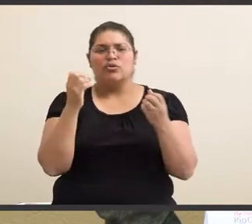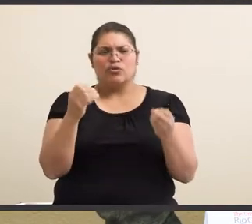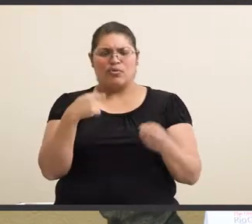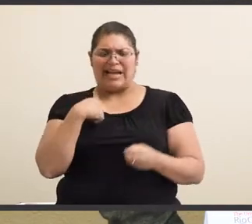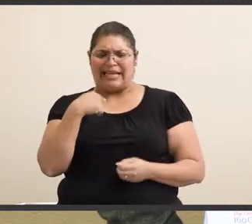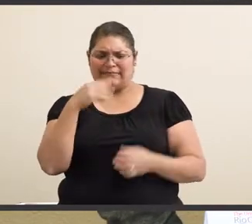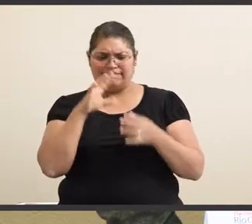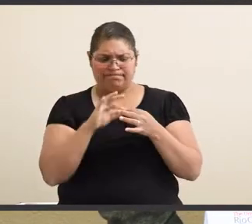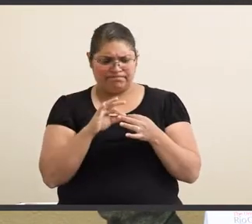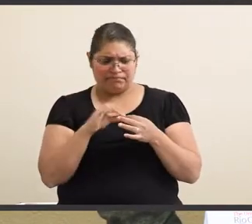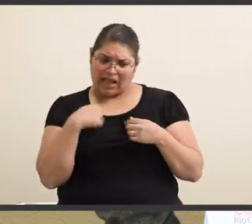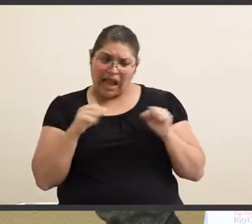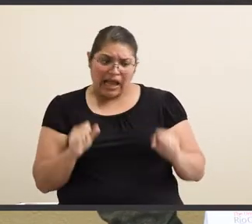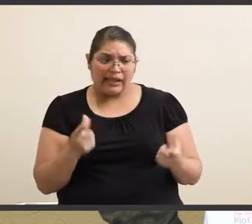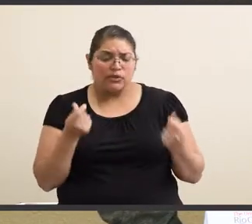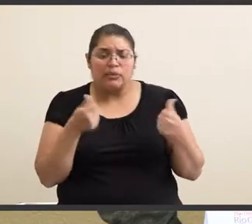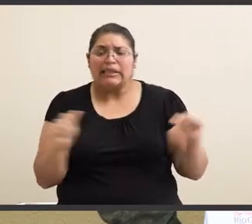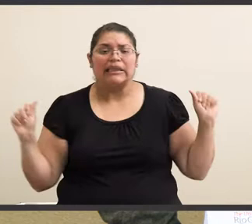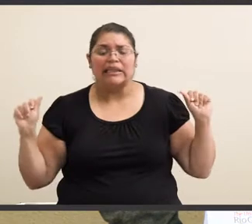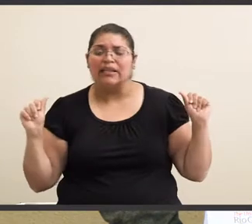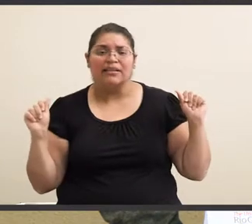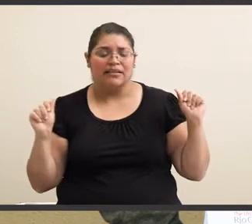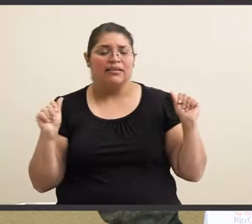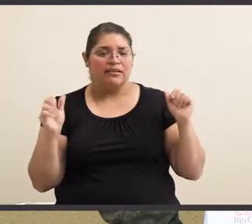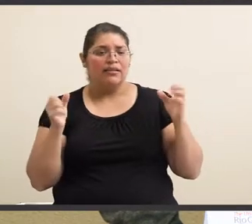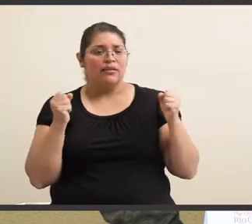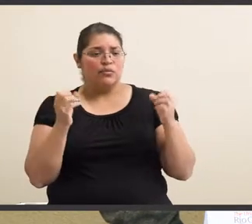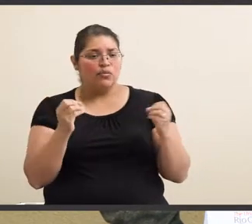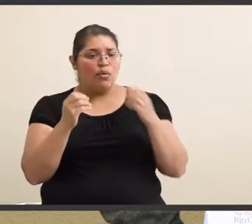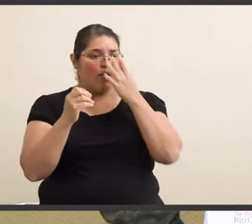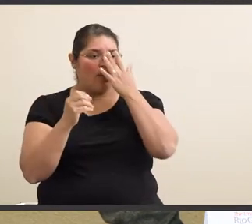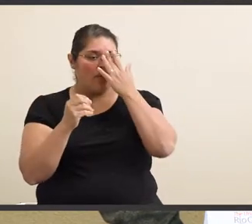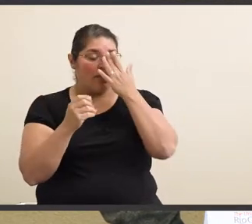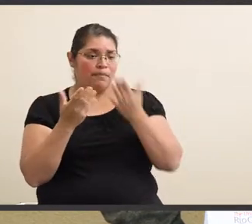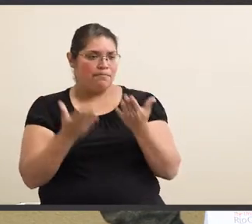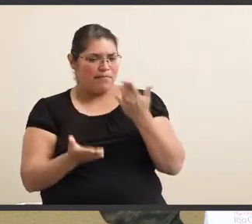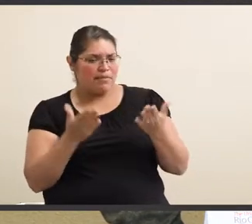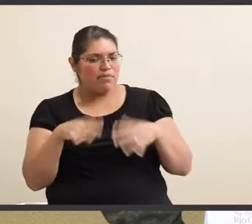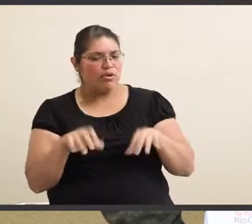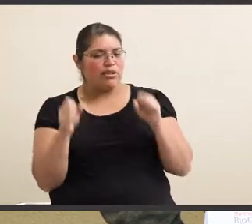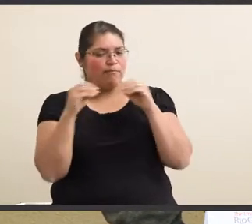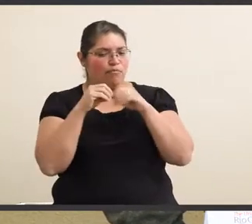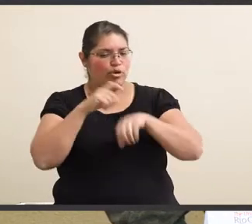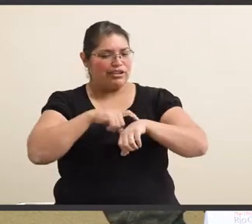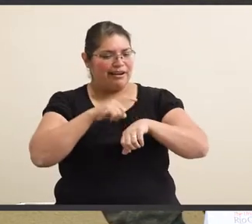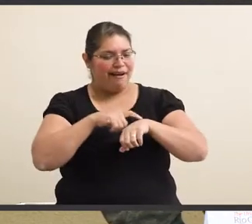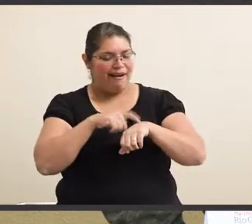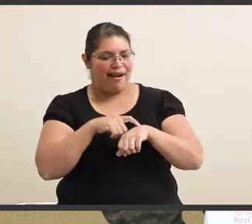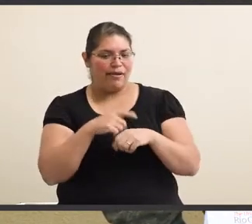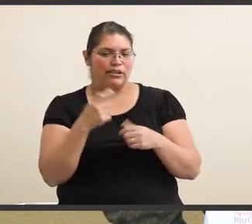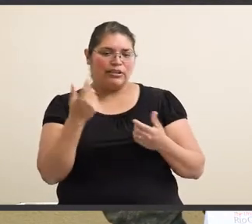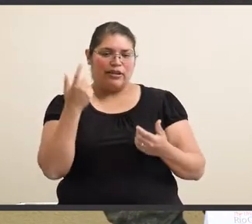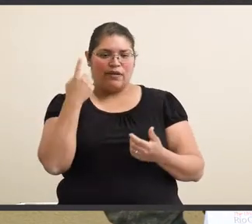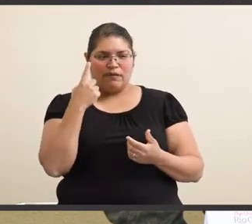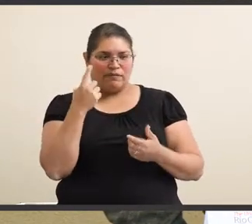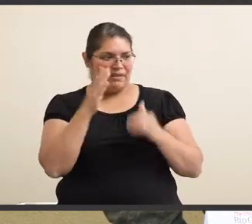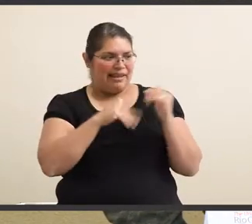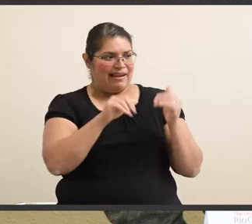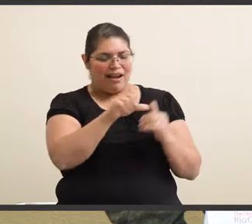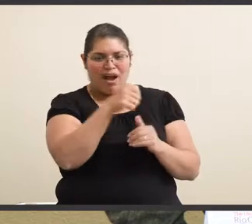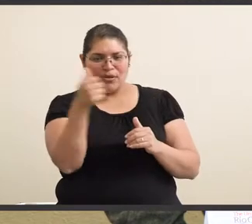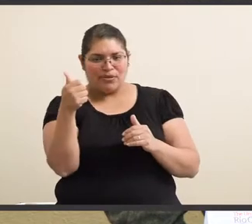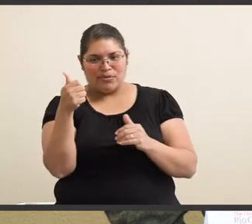said, hey, I can do anything. So, even though it may take me a little bit more time on tests than certain